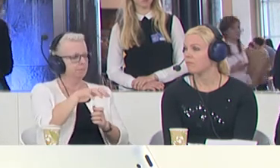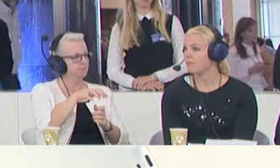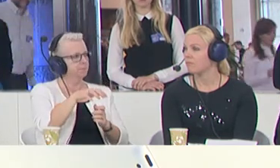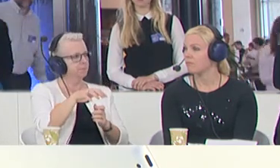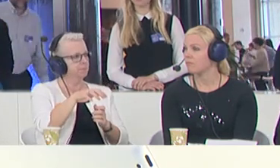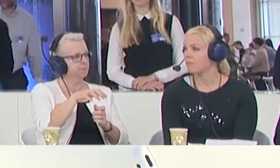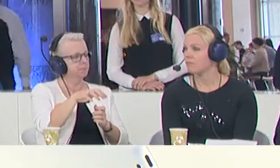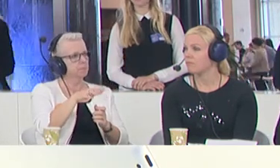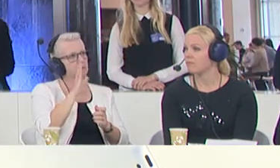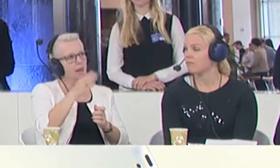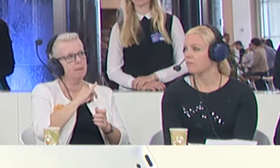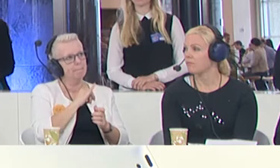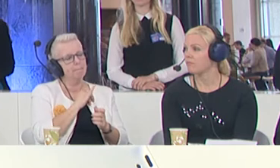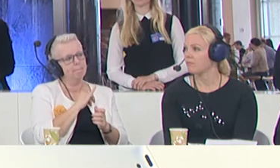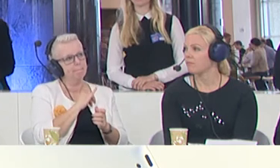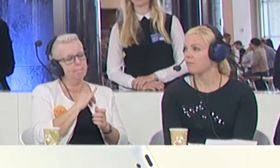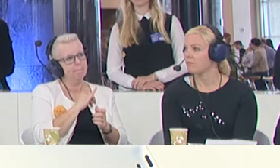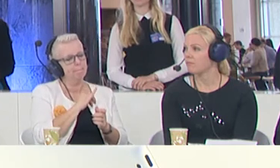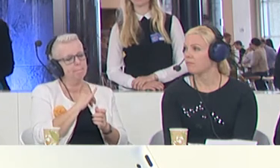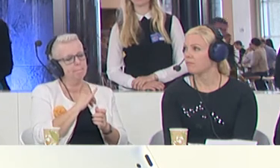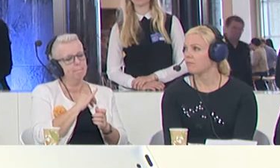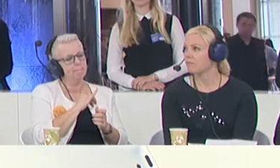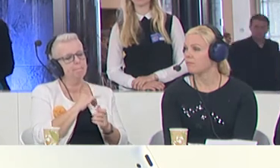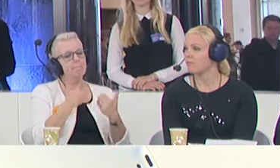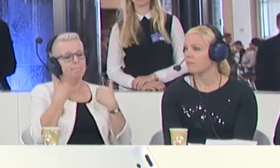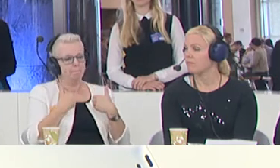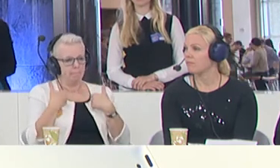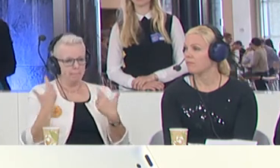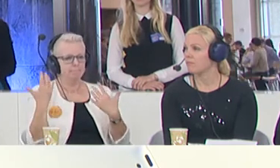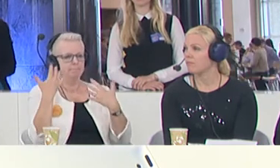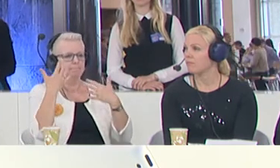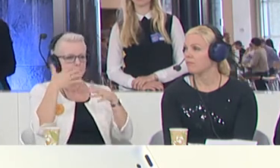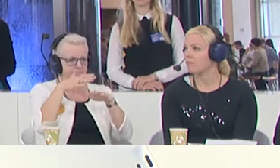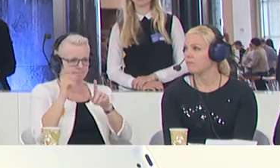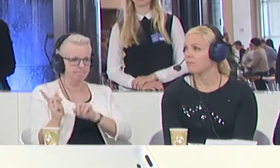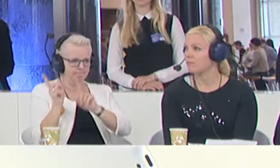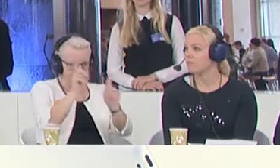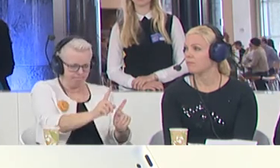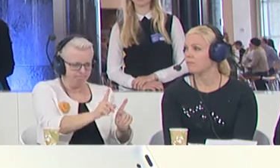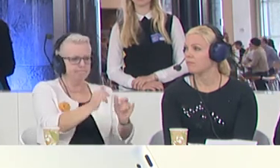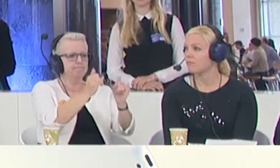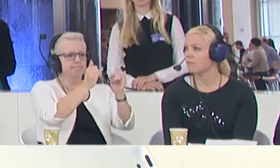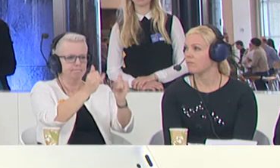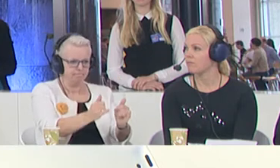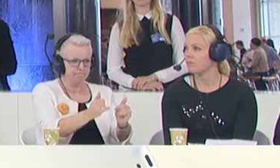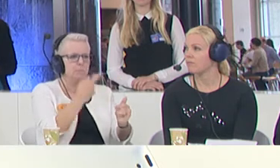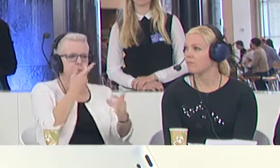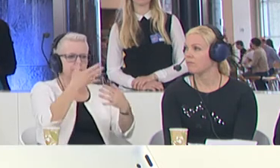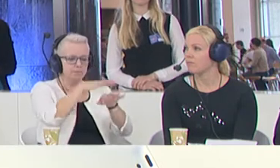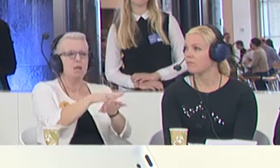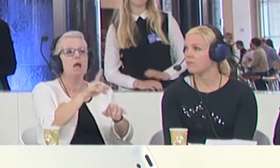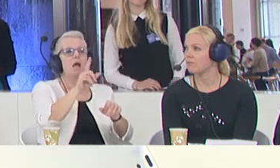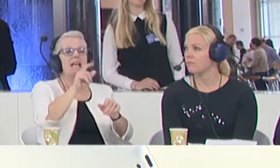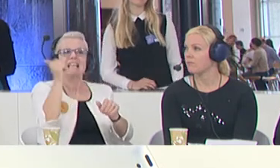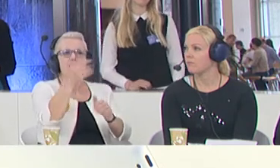have people are settling, they're integrating. And I think different countries have different plans for that.